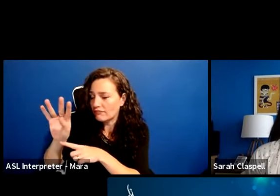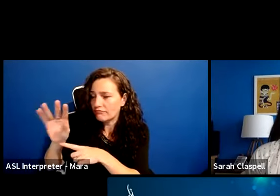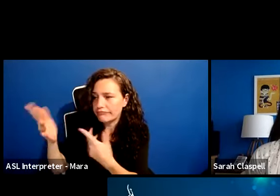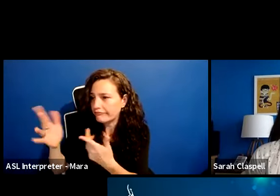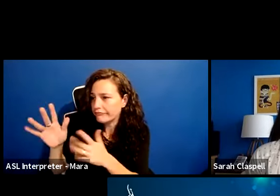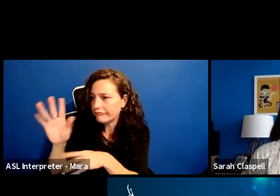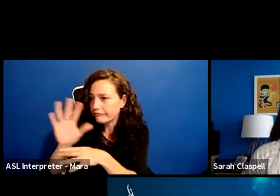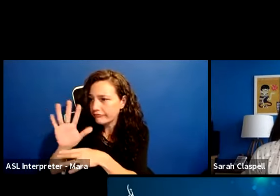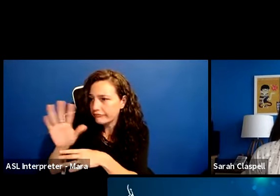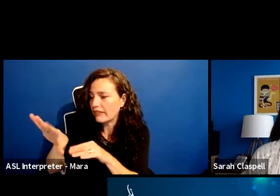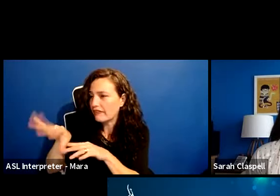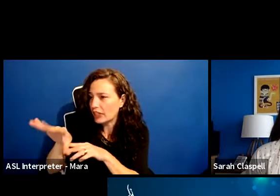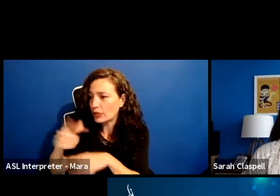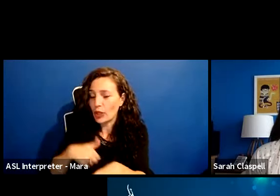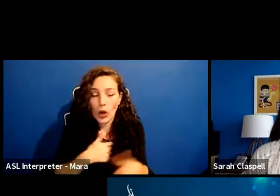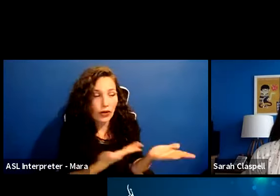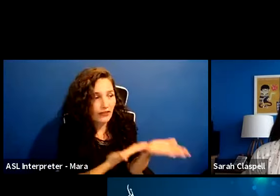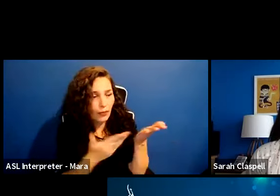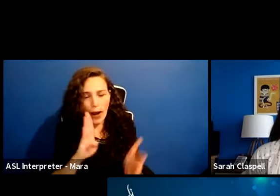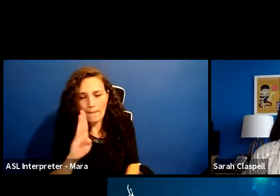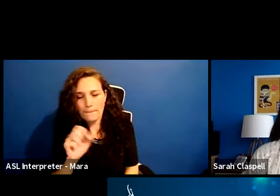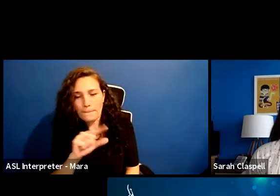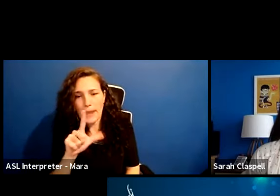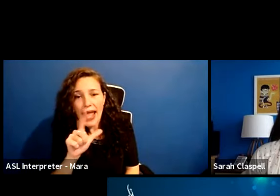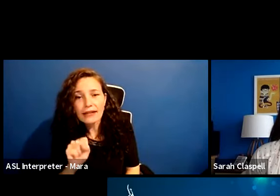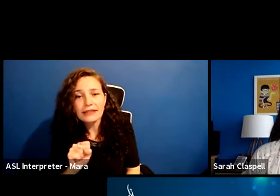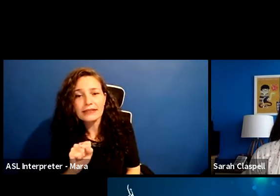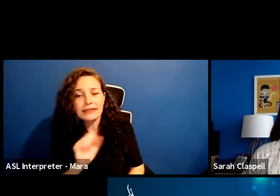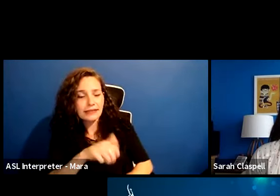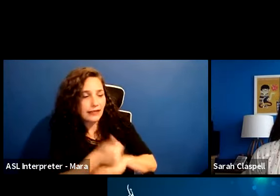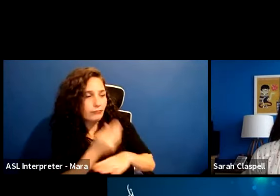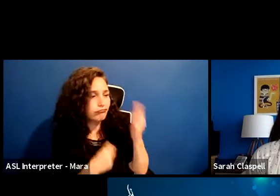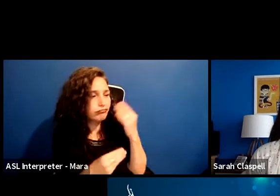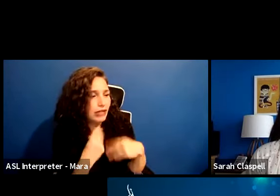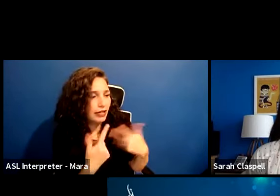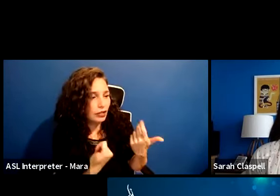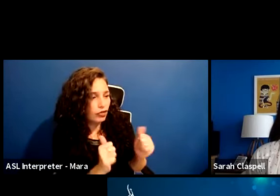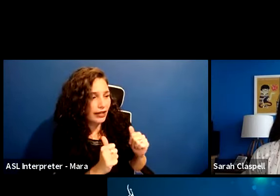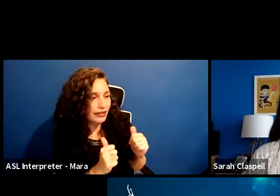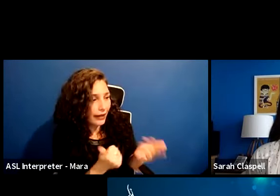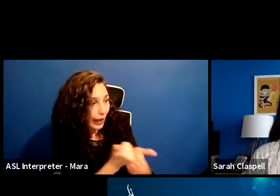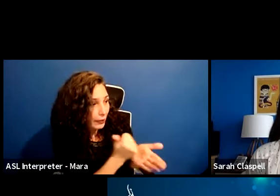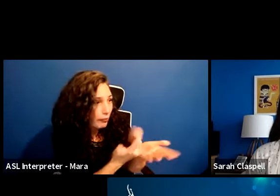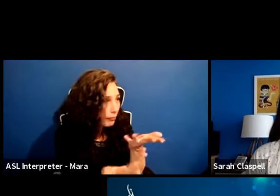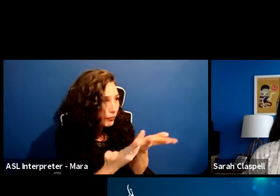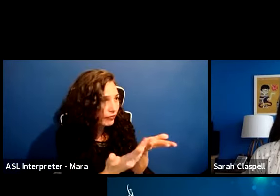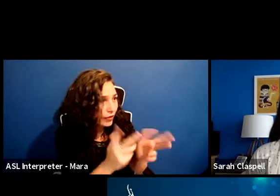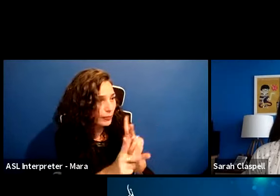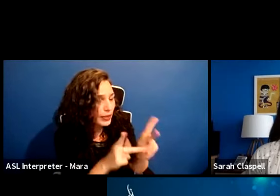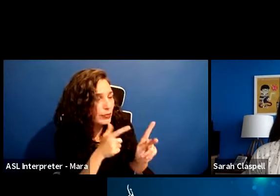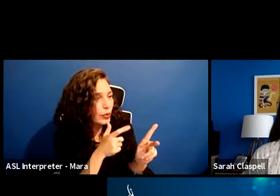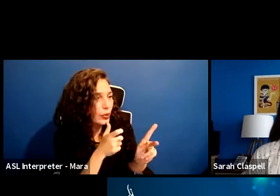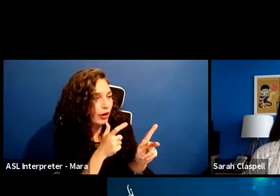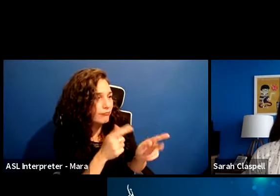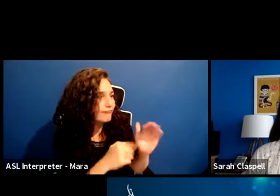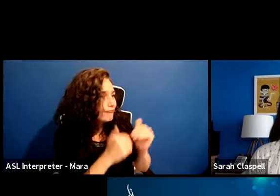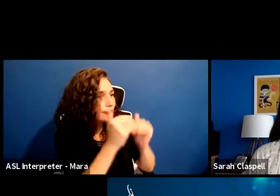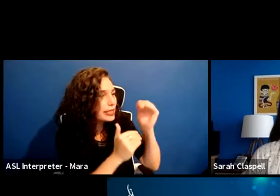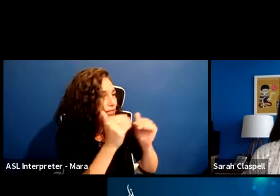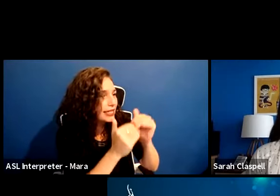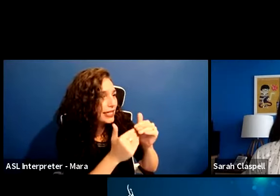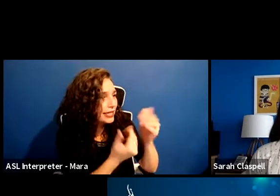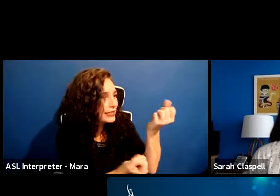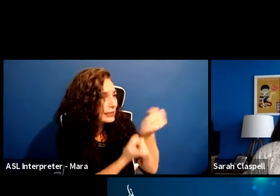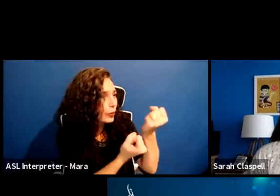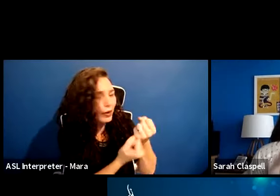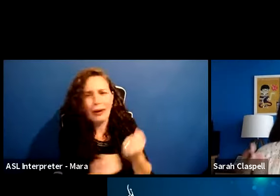bagels to set for people who are, uh, trying to build things. We've, we've, uh, helped. Um, what else have we done? We